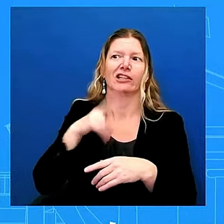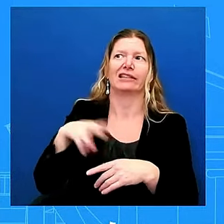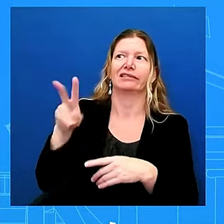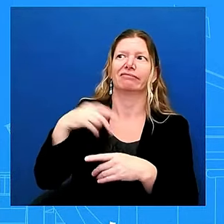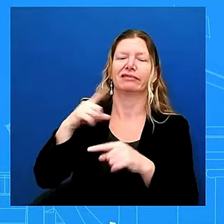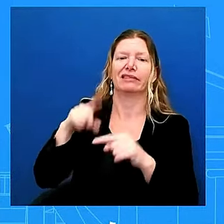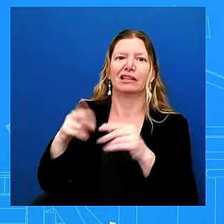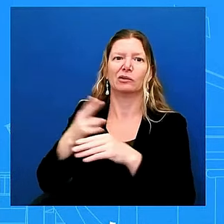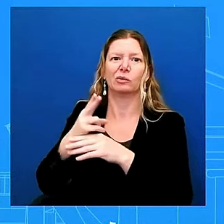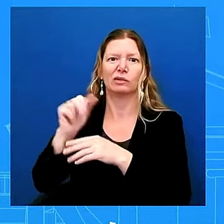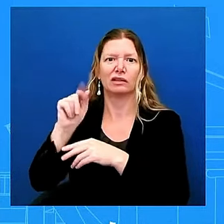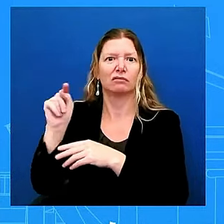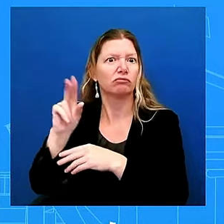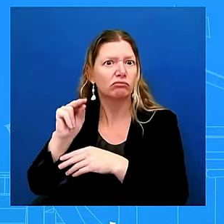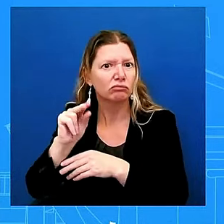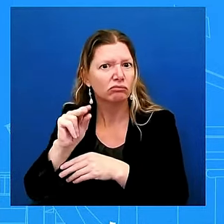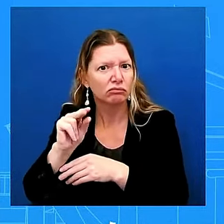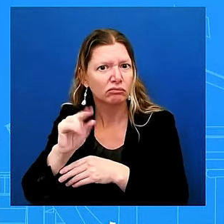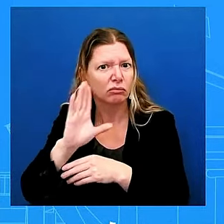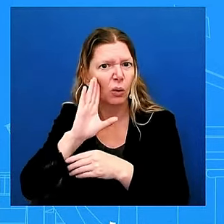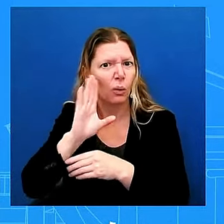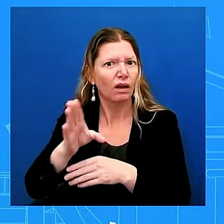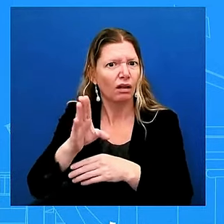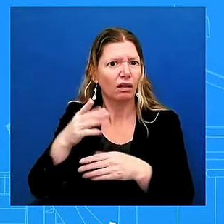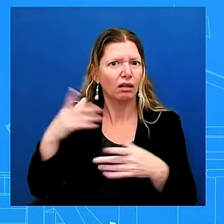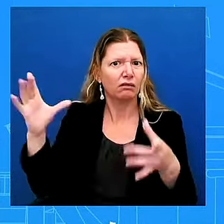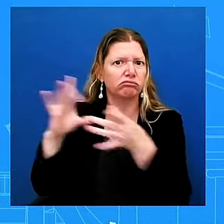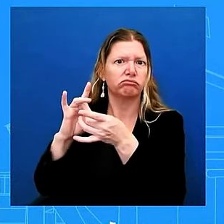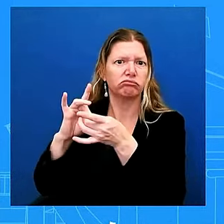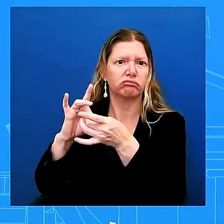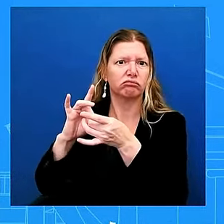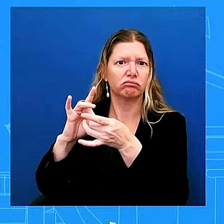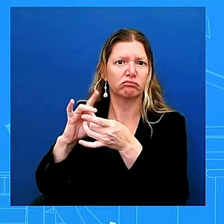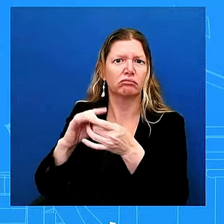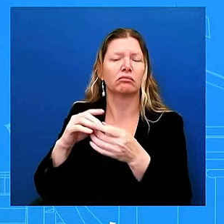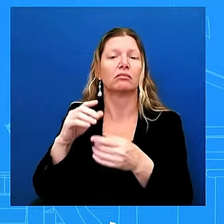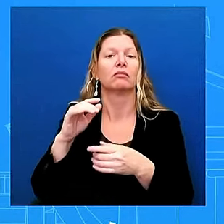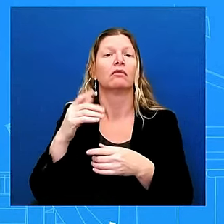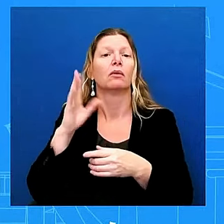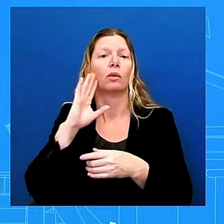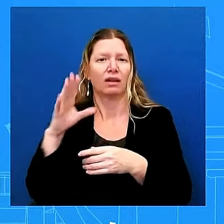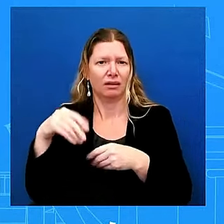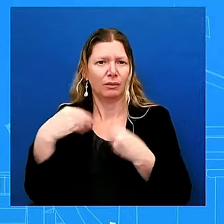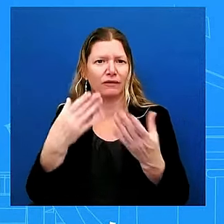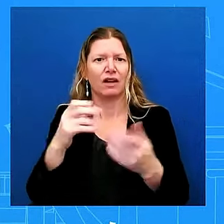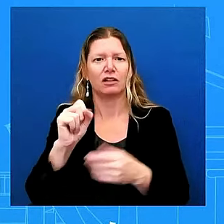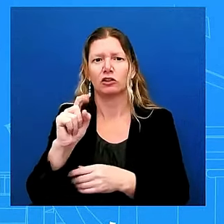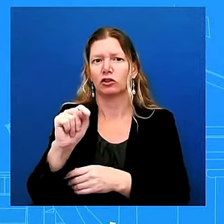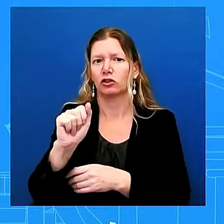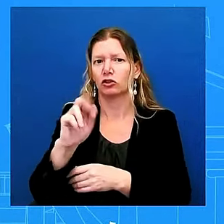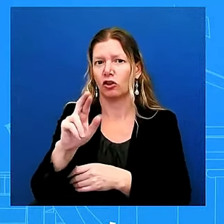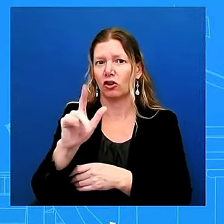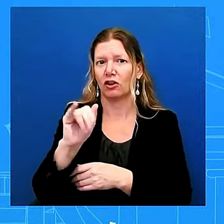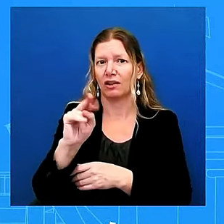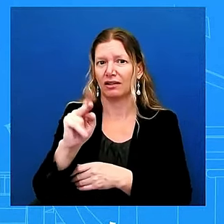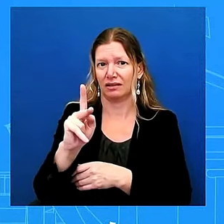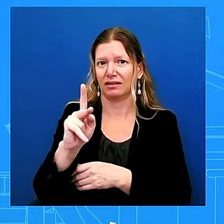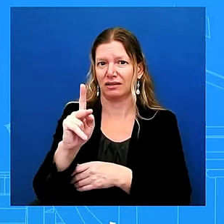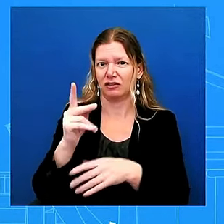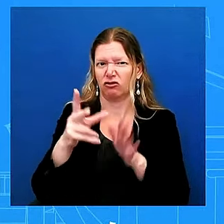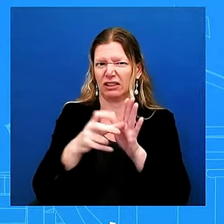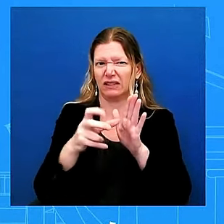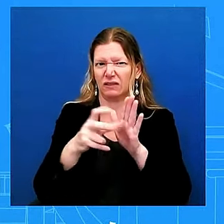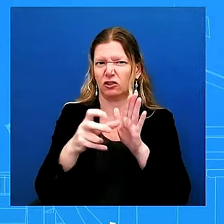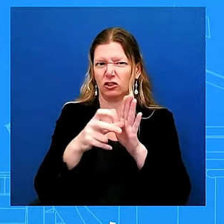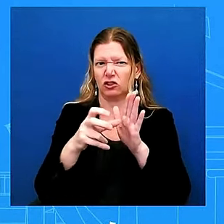said because we need more capability where we think it will be a while before any of those uh cell towers that we would normally be depended